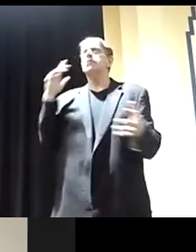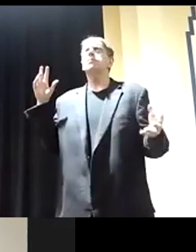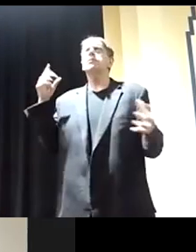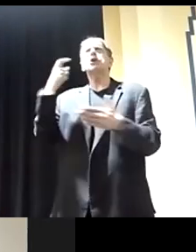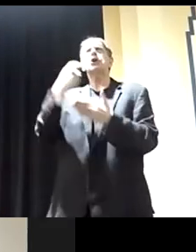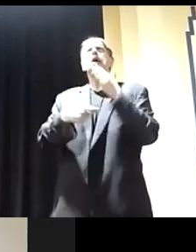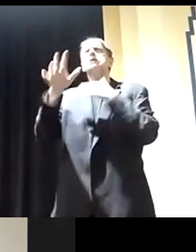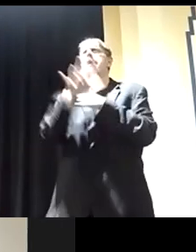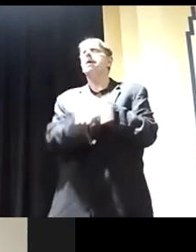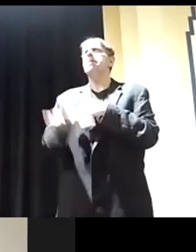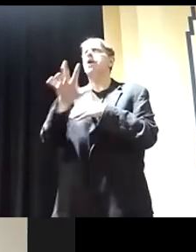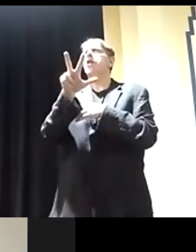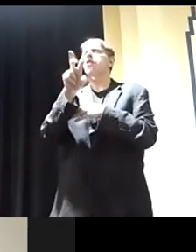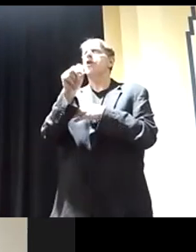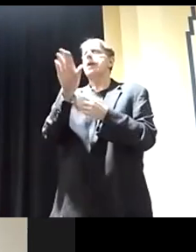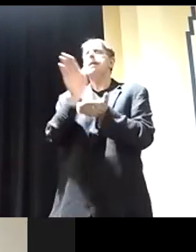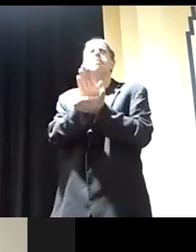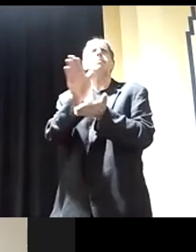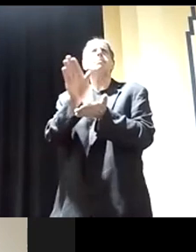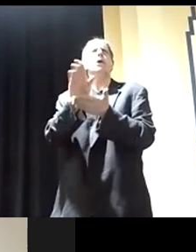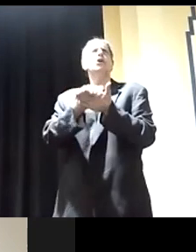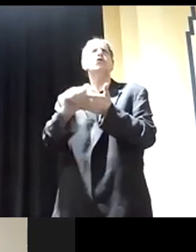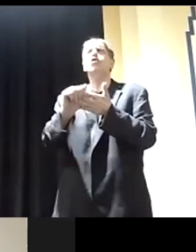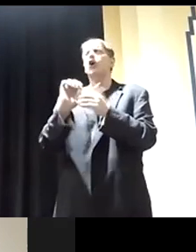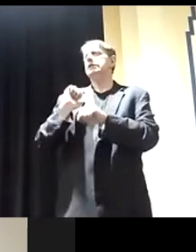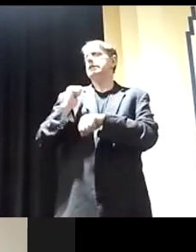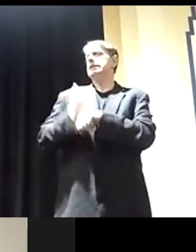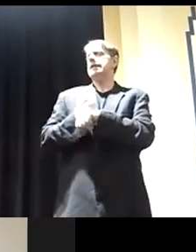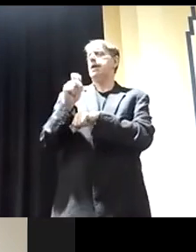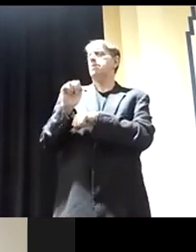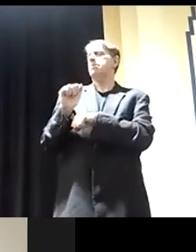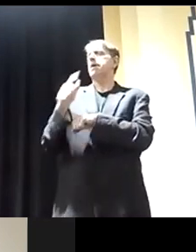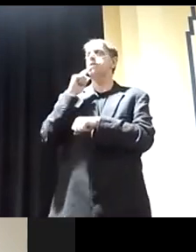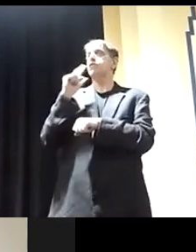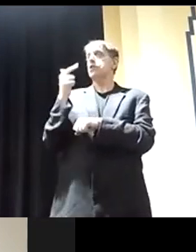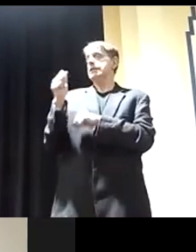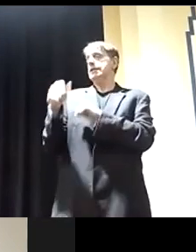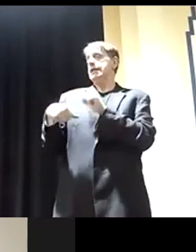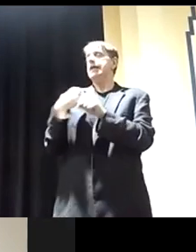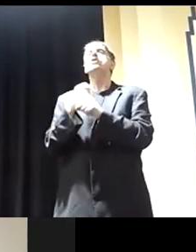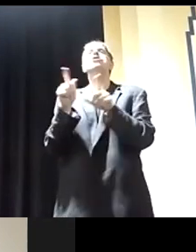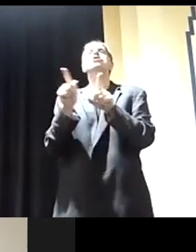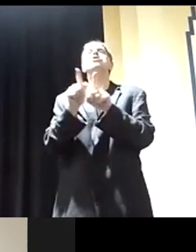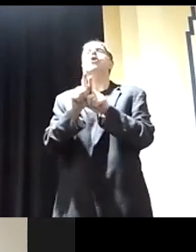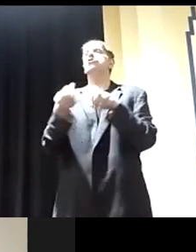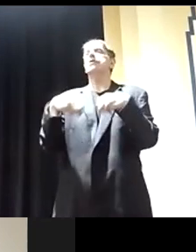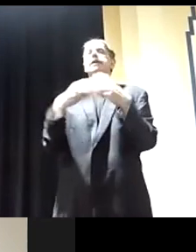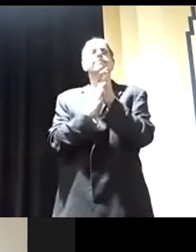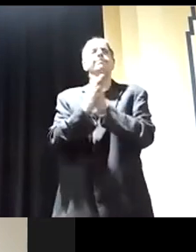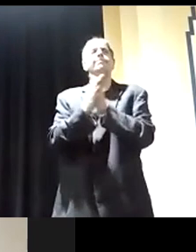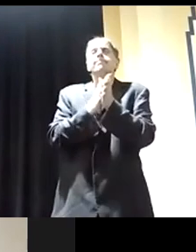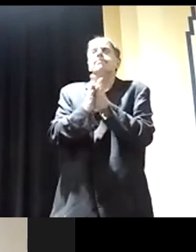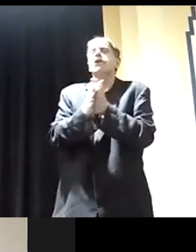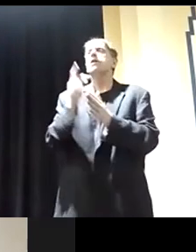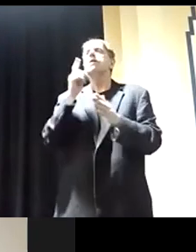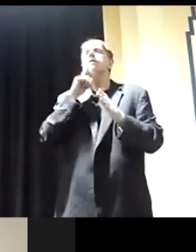30 billion to install those panels. You do that for 10 years. You also get initiatives where you have